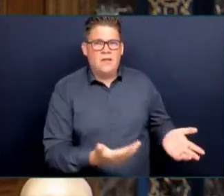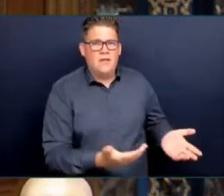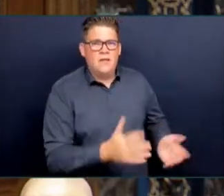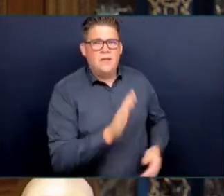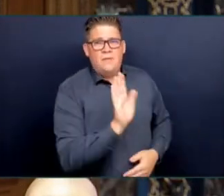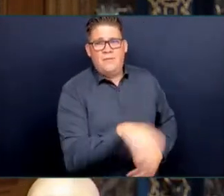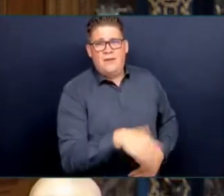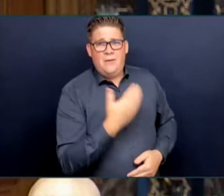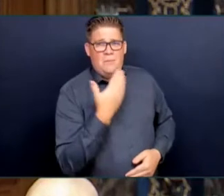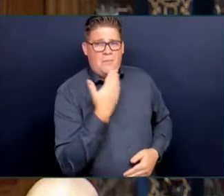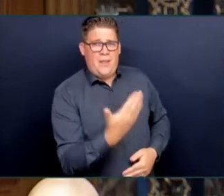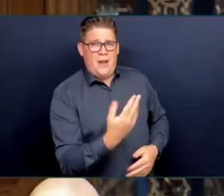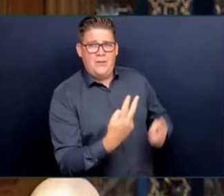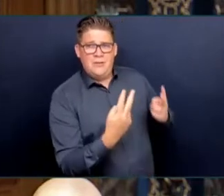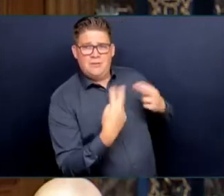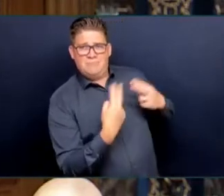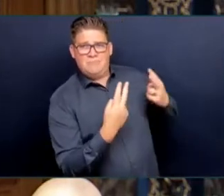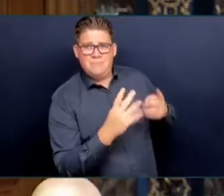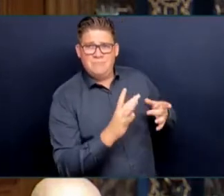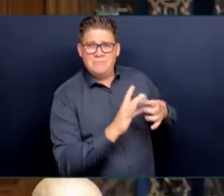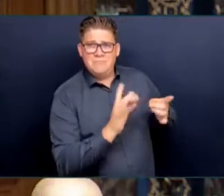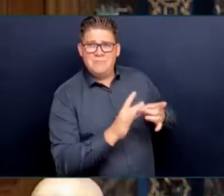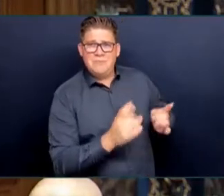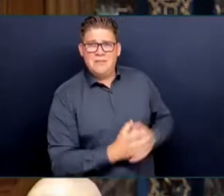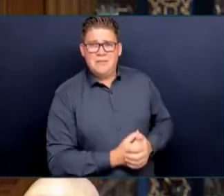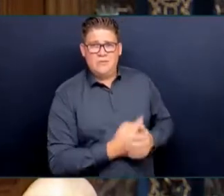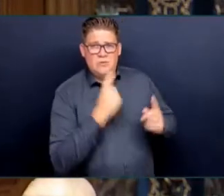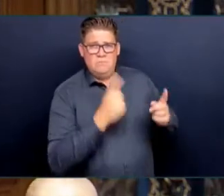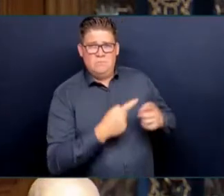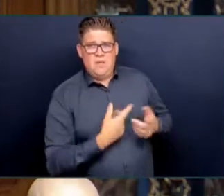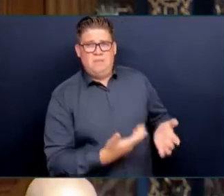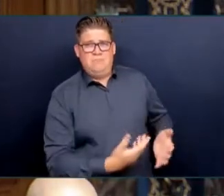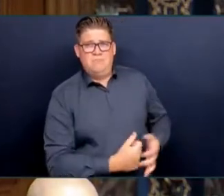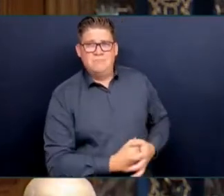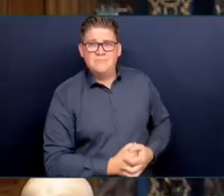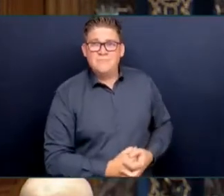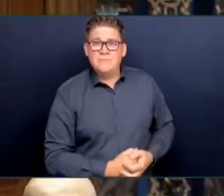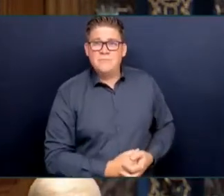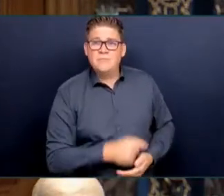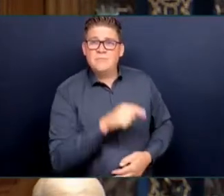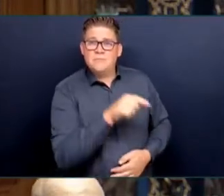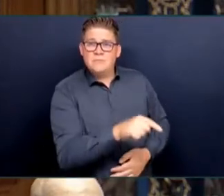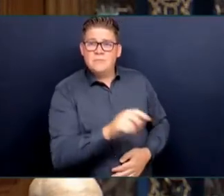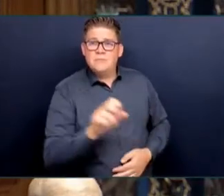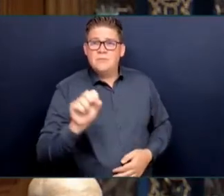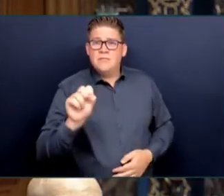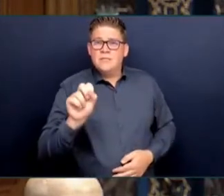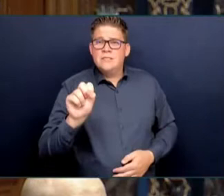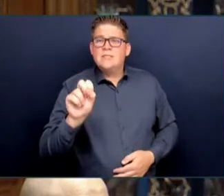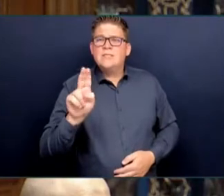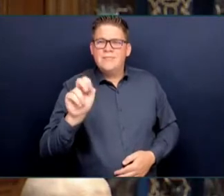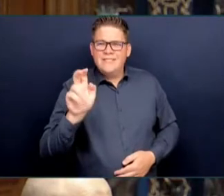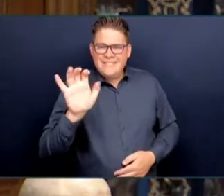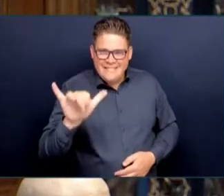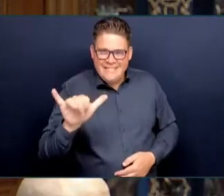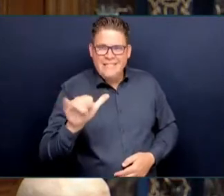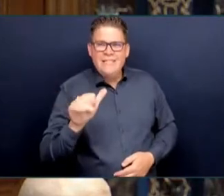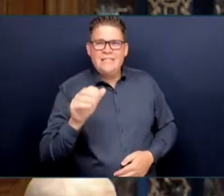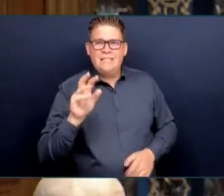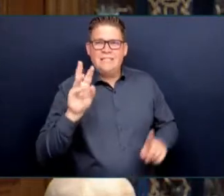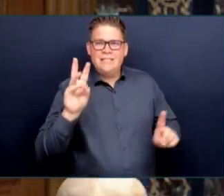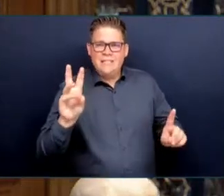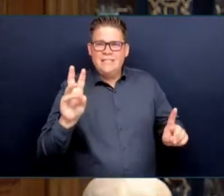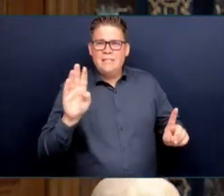The subsidies that I'm referring to are the six billion that were given to LNG Canada as the giveaway package in Bill